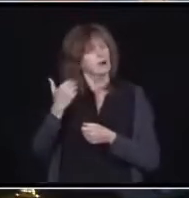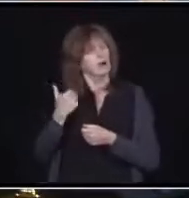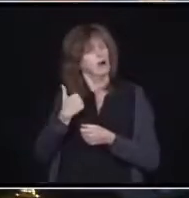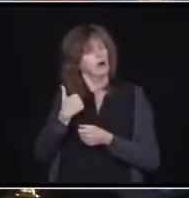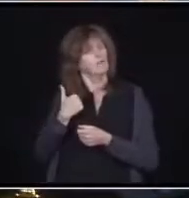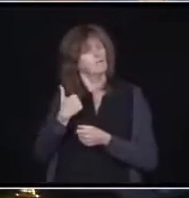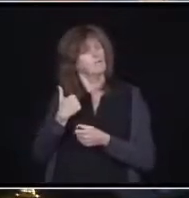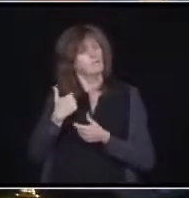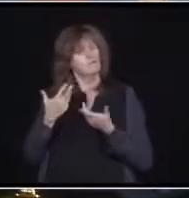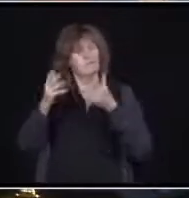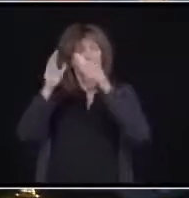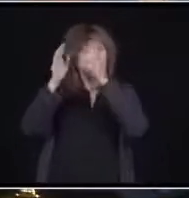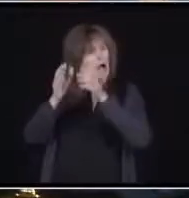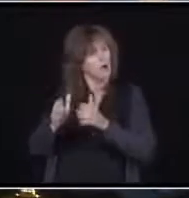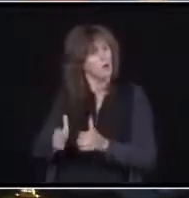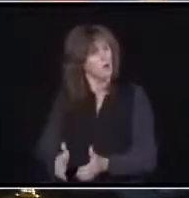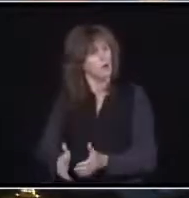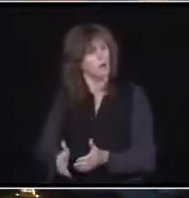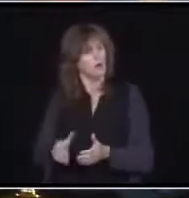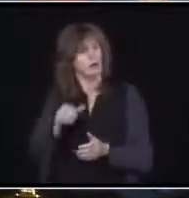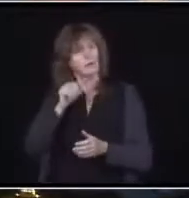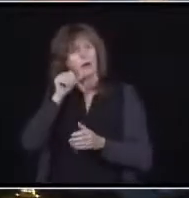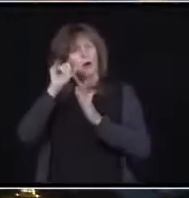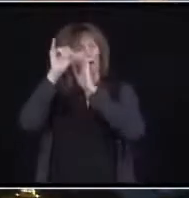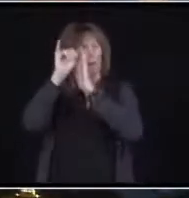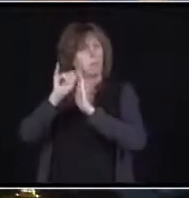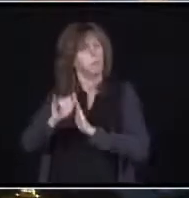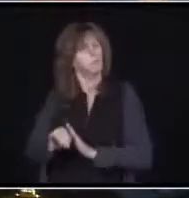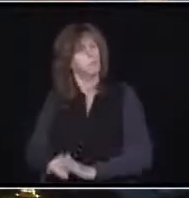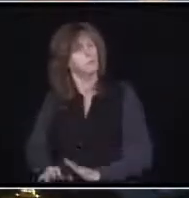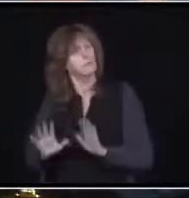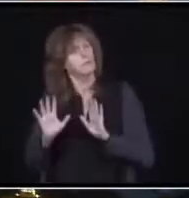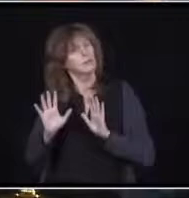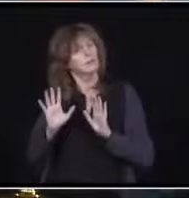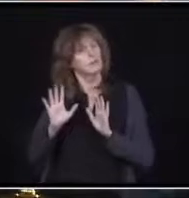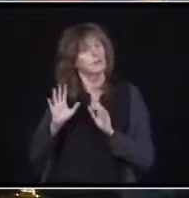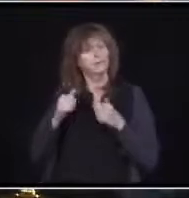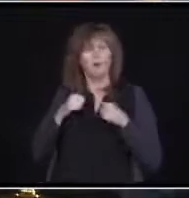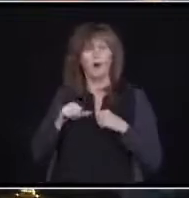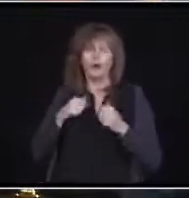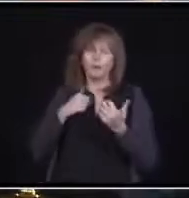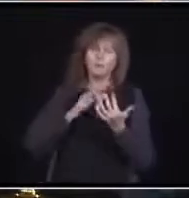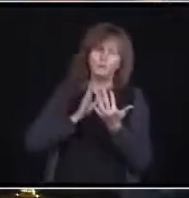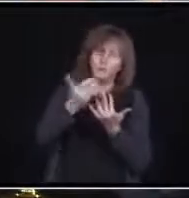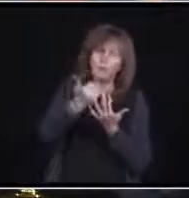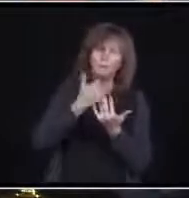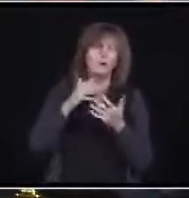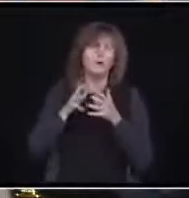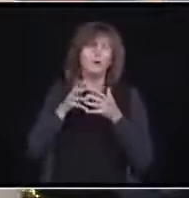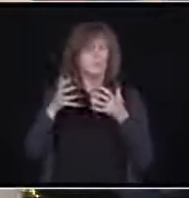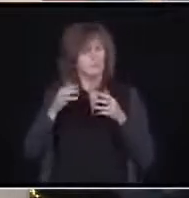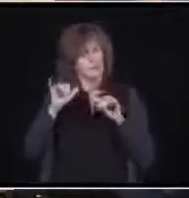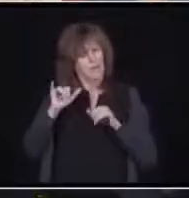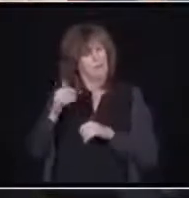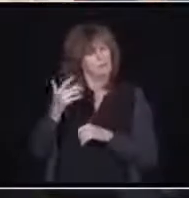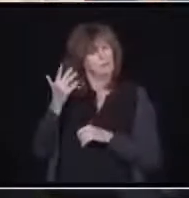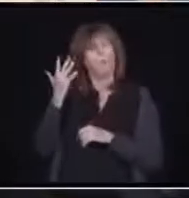why we need to, we're being as broad and as transparent as possible. But that's the reason why. Follow-up?